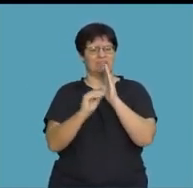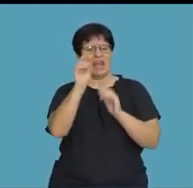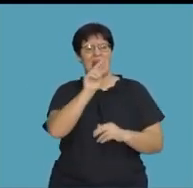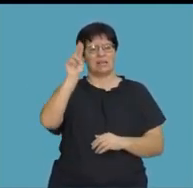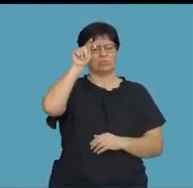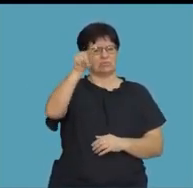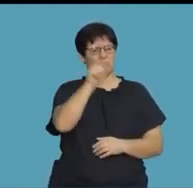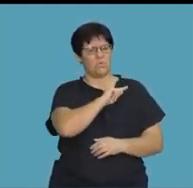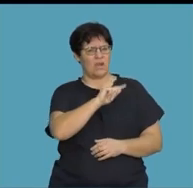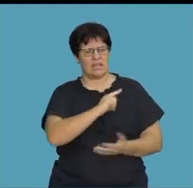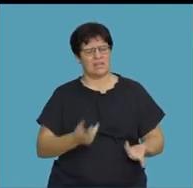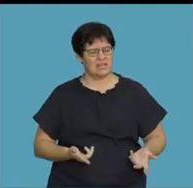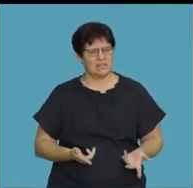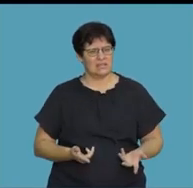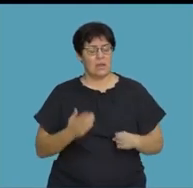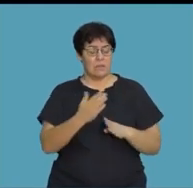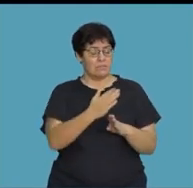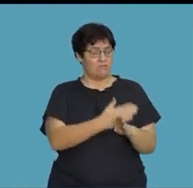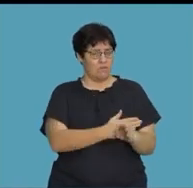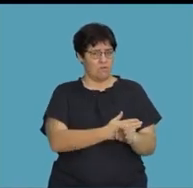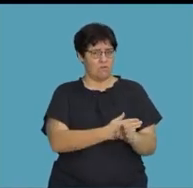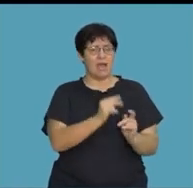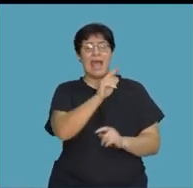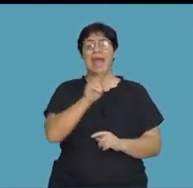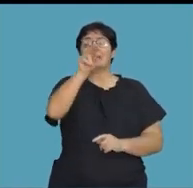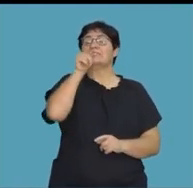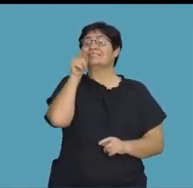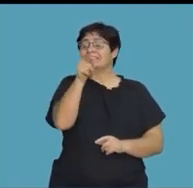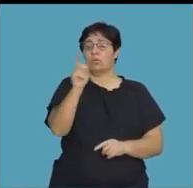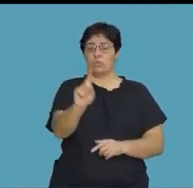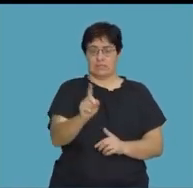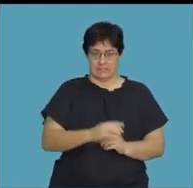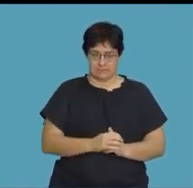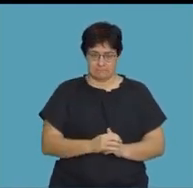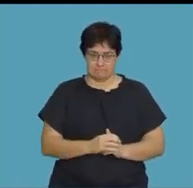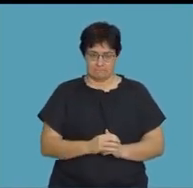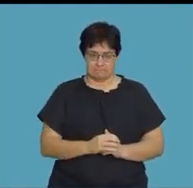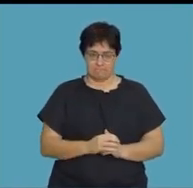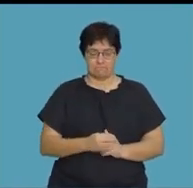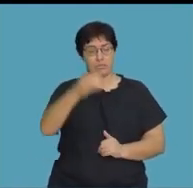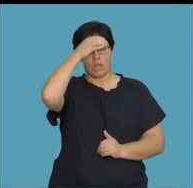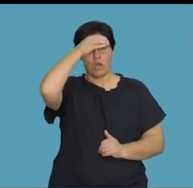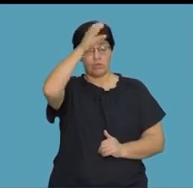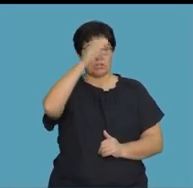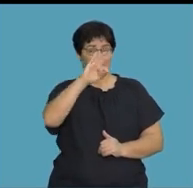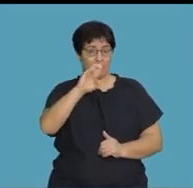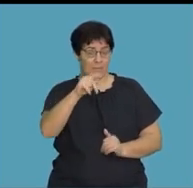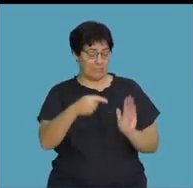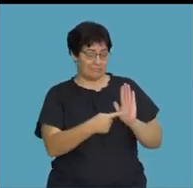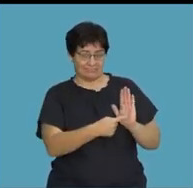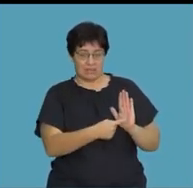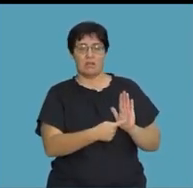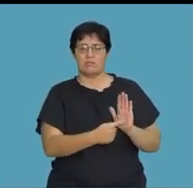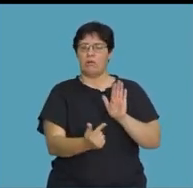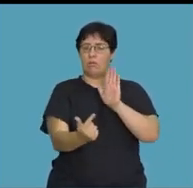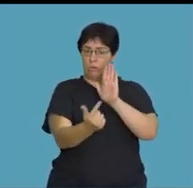before that, we need to answer the question, what is an exponent? Our concept map is we're going to look at